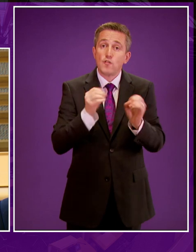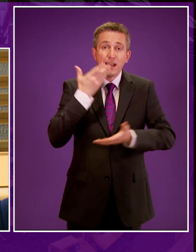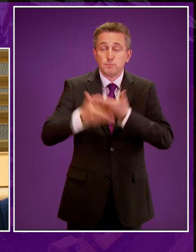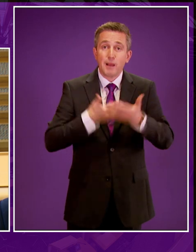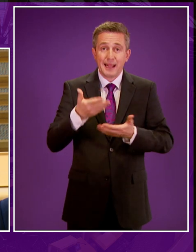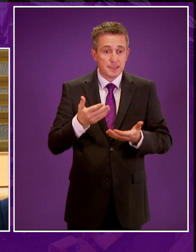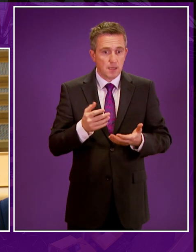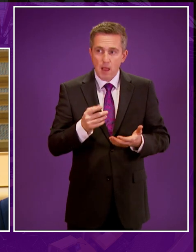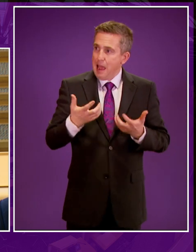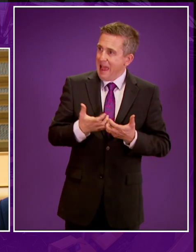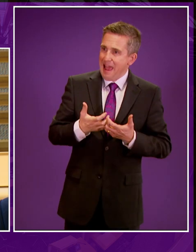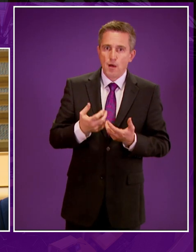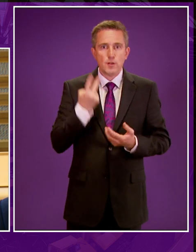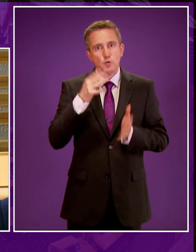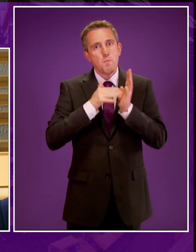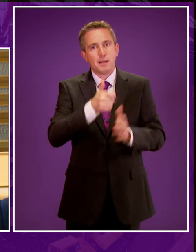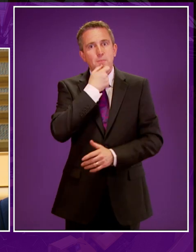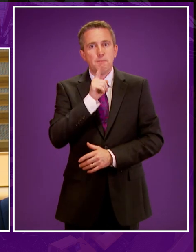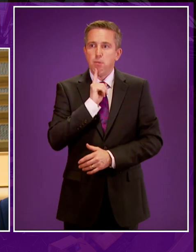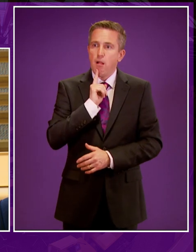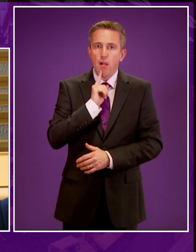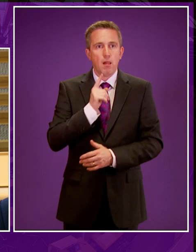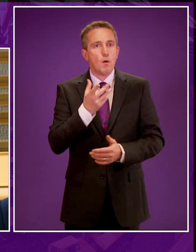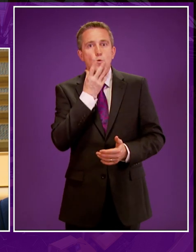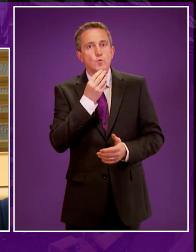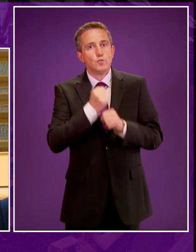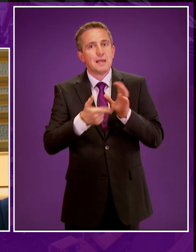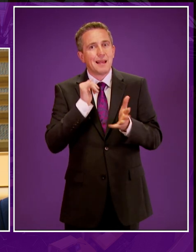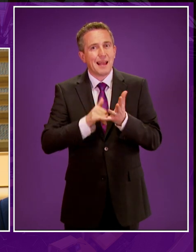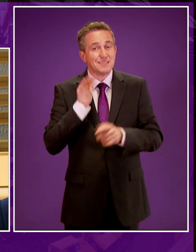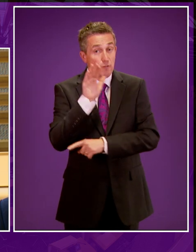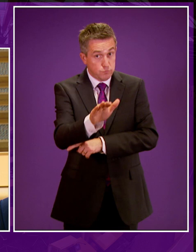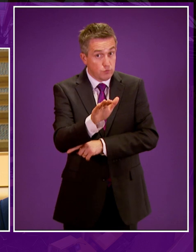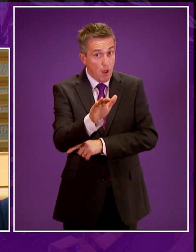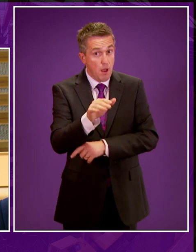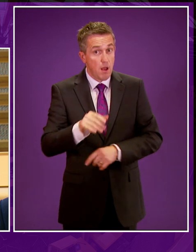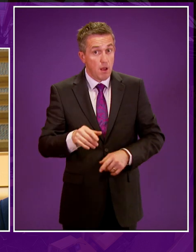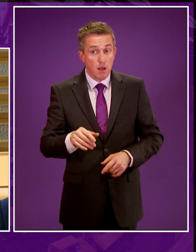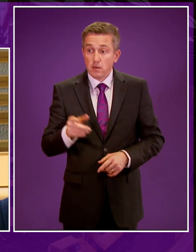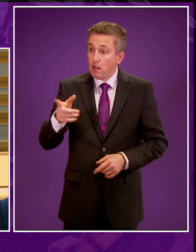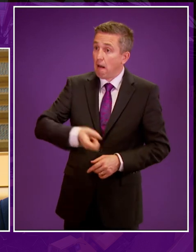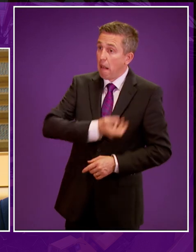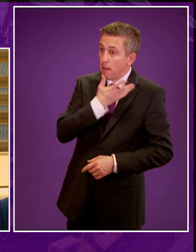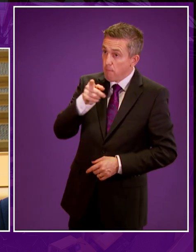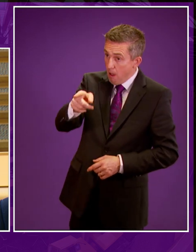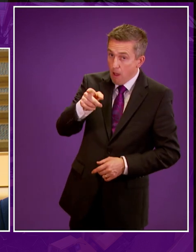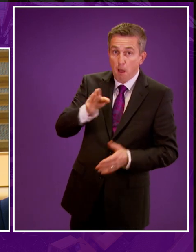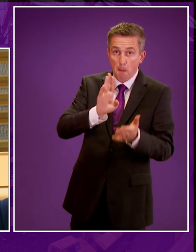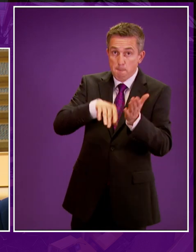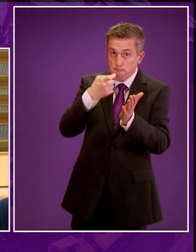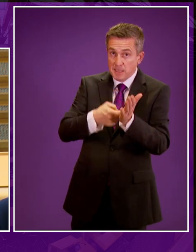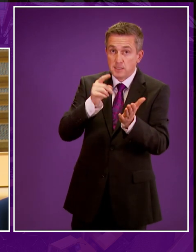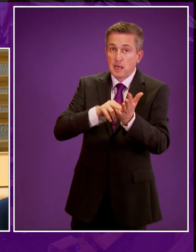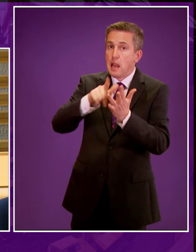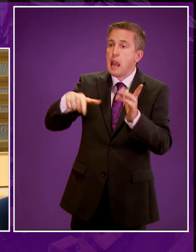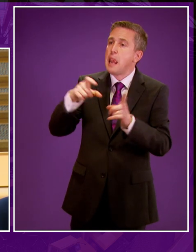using gas to heat their homes will get gas from in the future. Presiding officer, those on the Labour benches, Mr Leonard among them, I